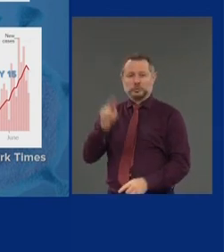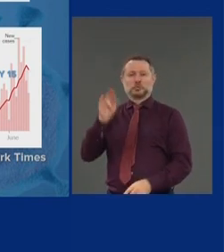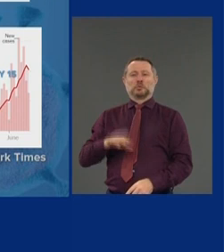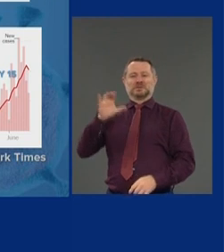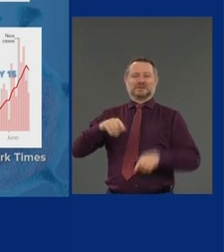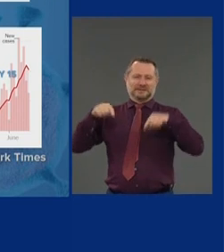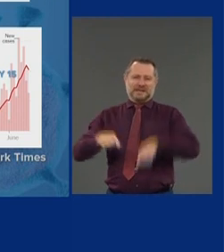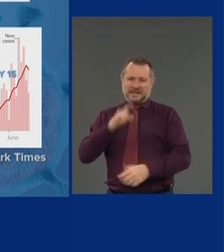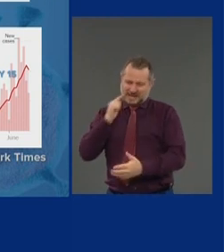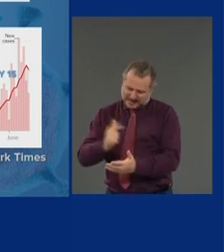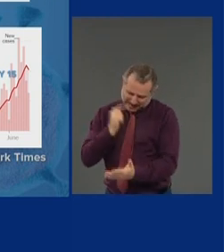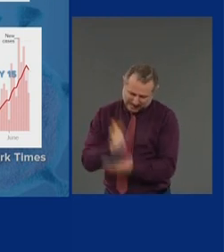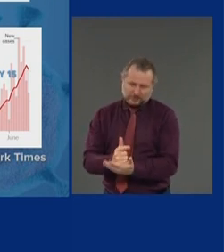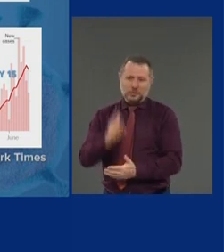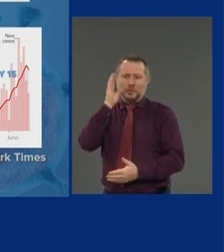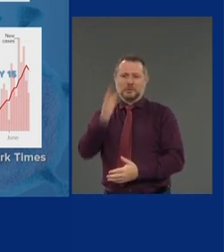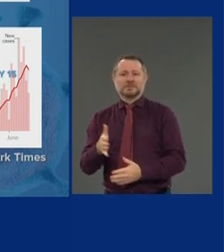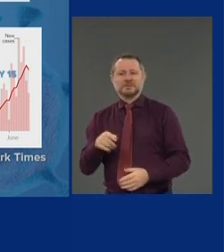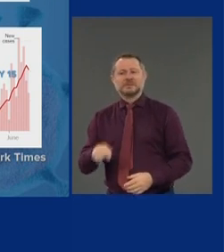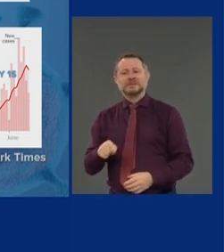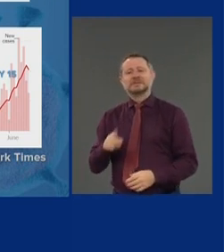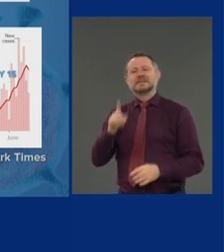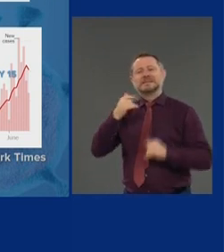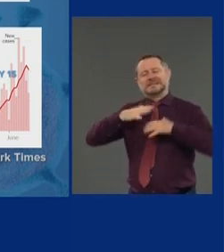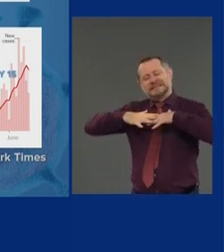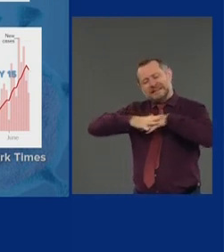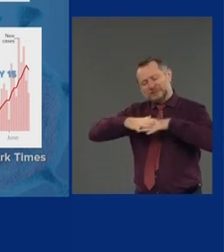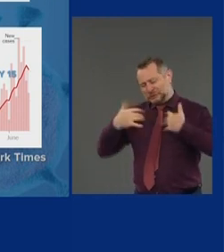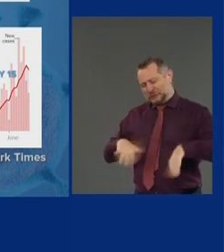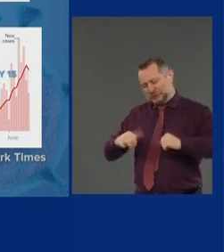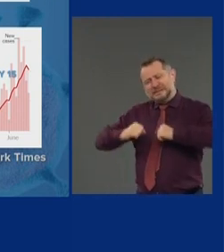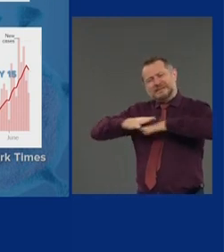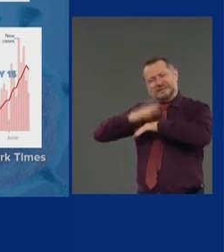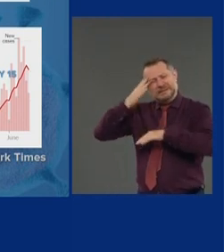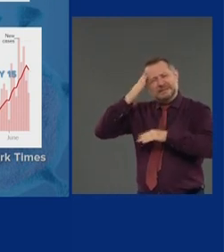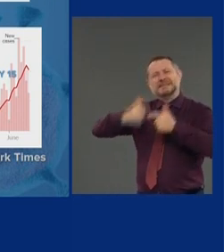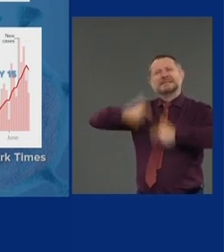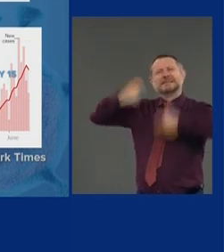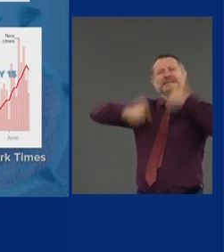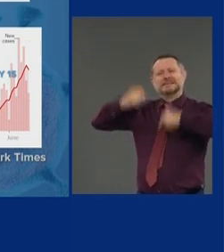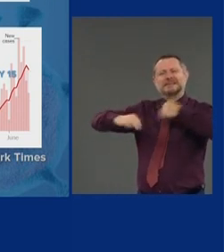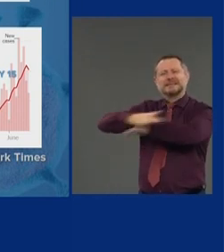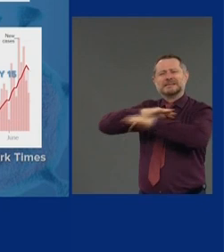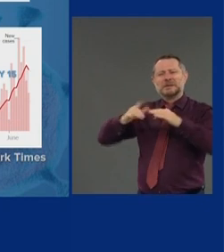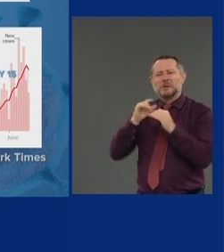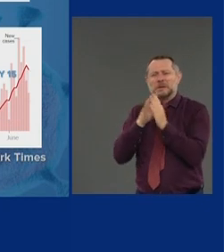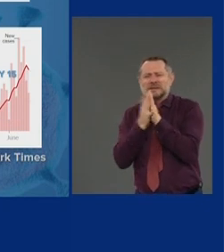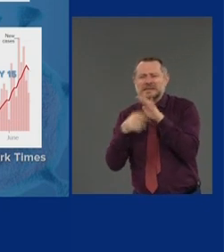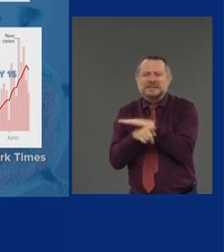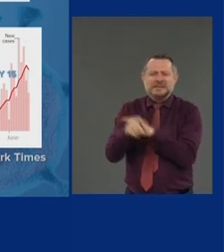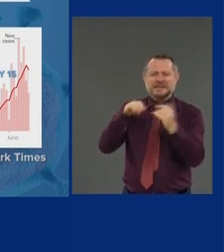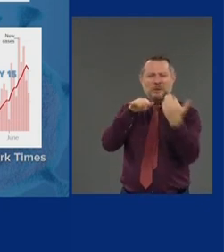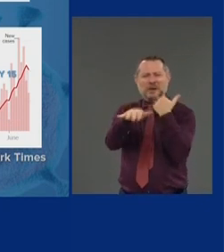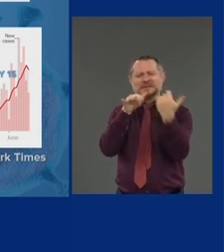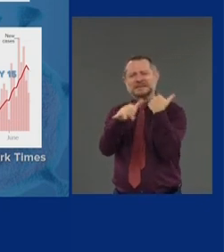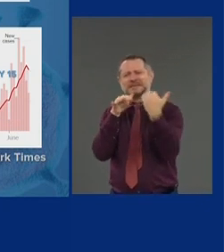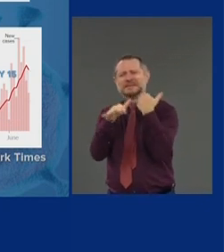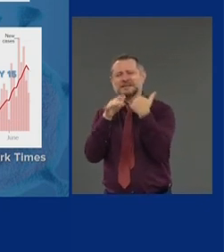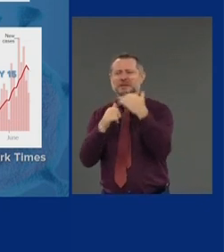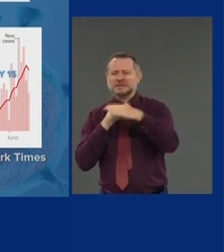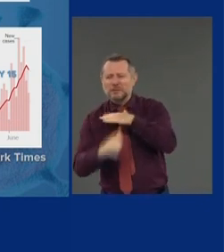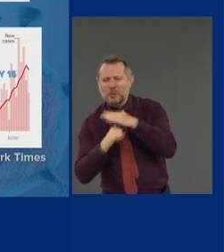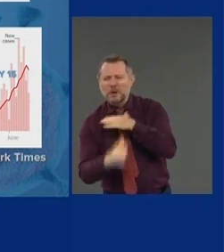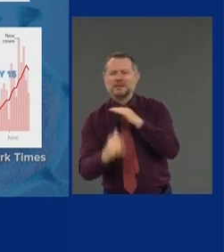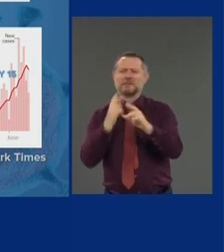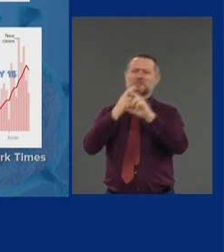people on sidewalks, people on buses, people in subway cars. It has to be done right, and we have to